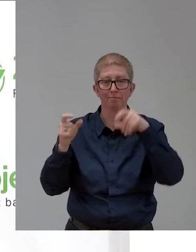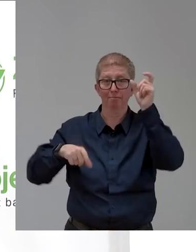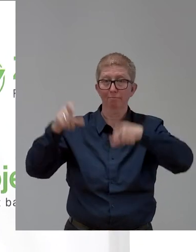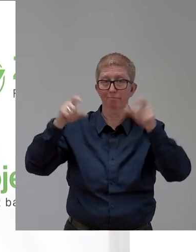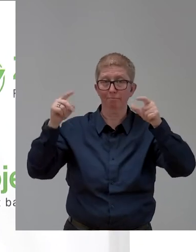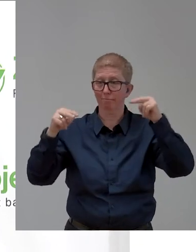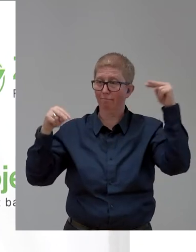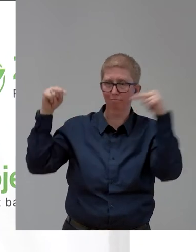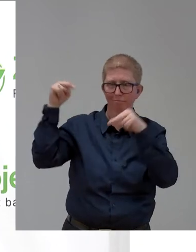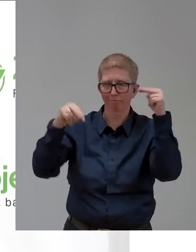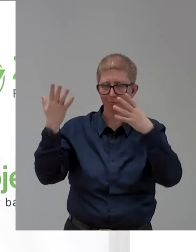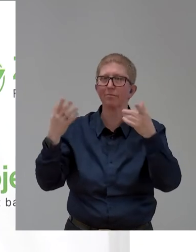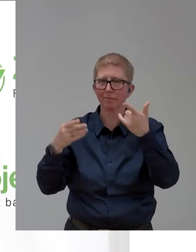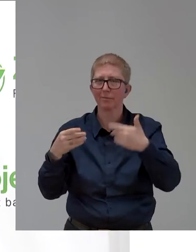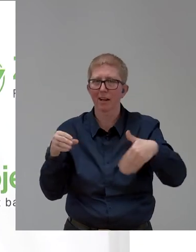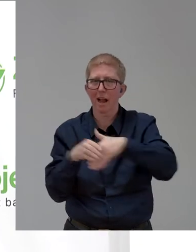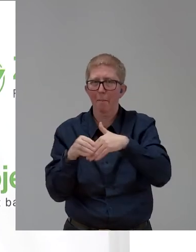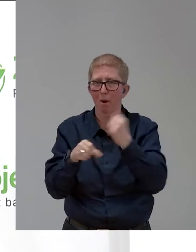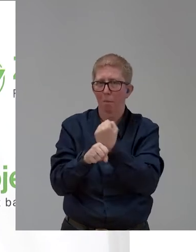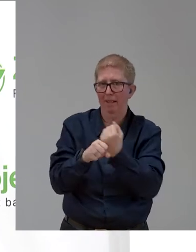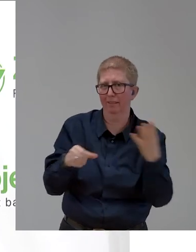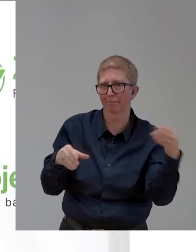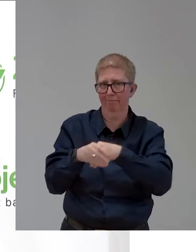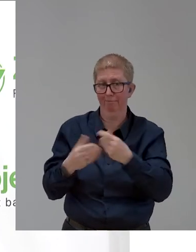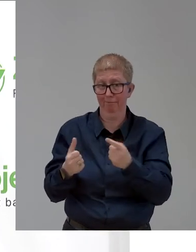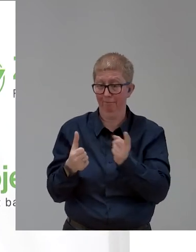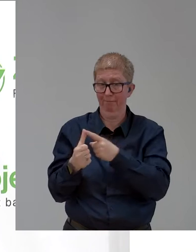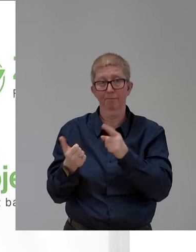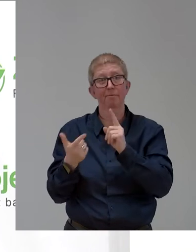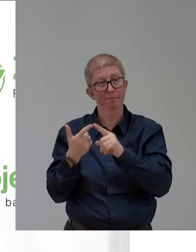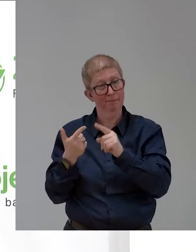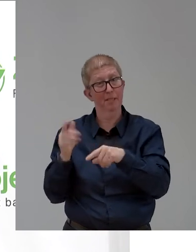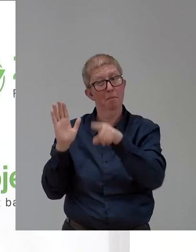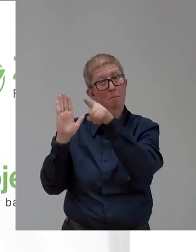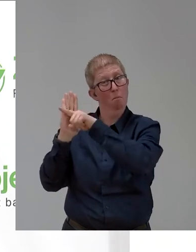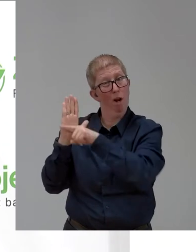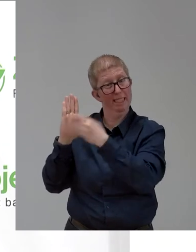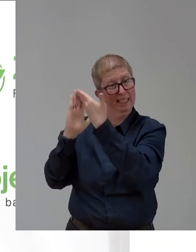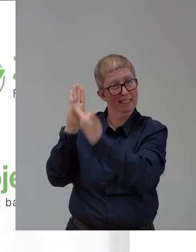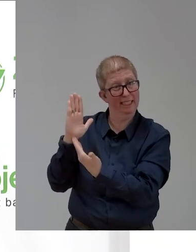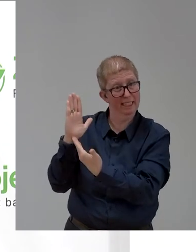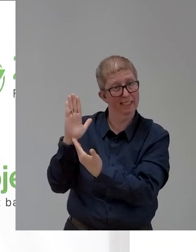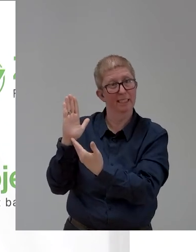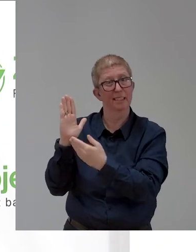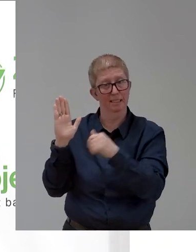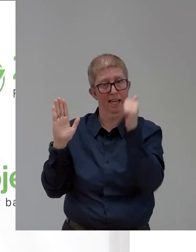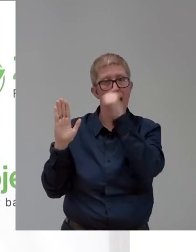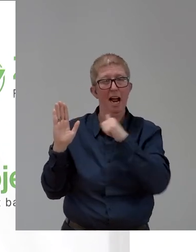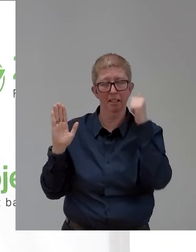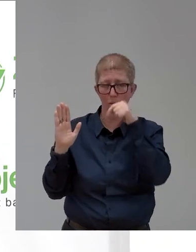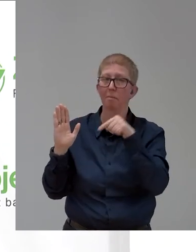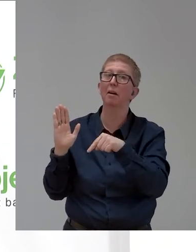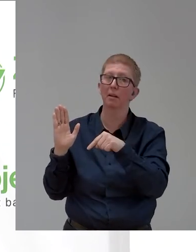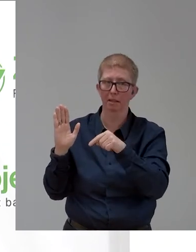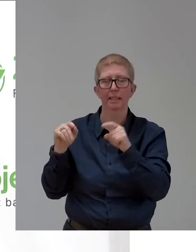And we've started with the one on the policy on TVET in Ethiopia. We do need to have great policies in order